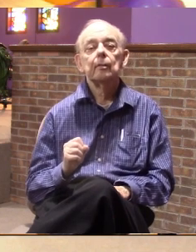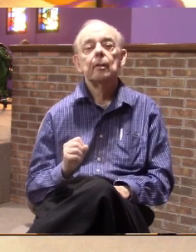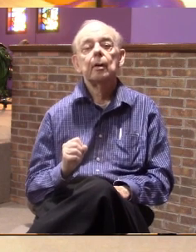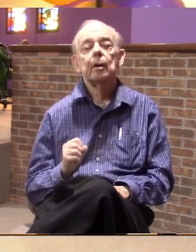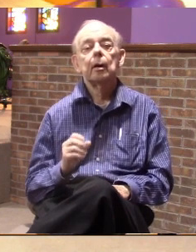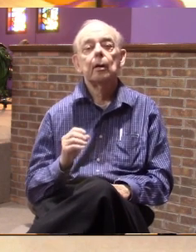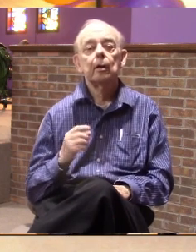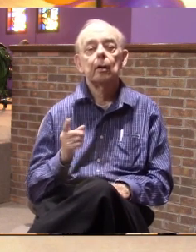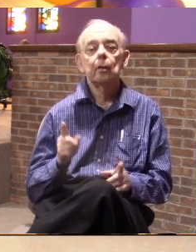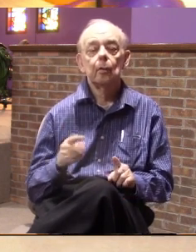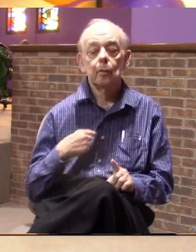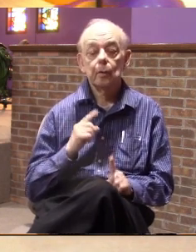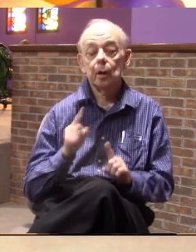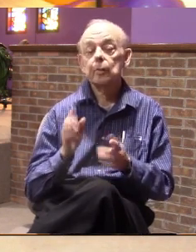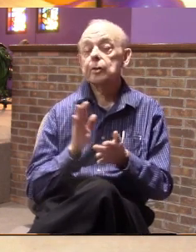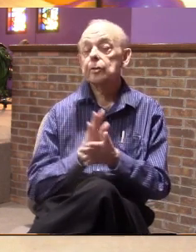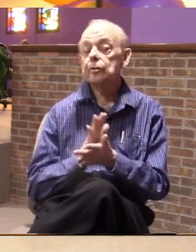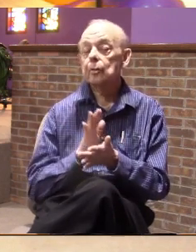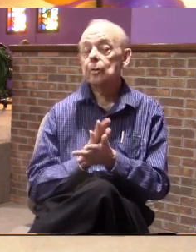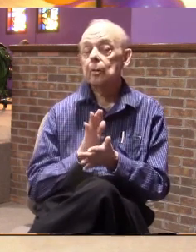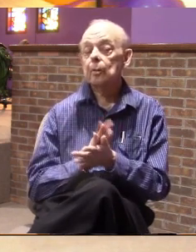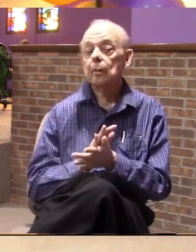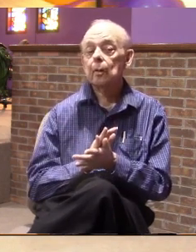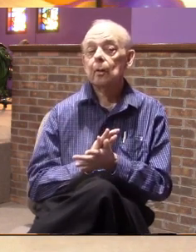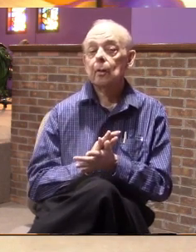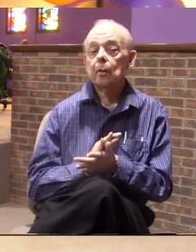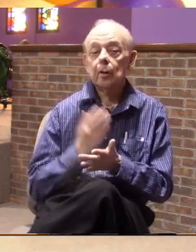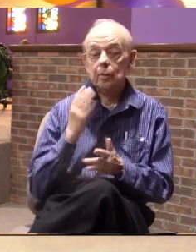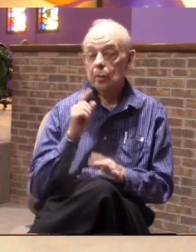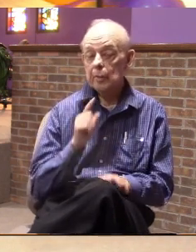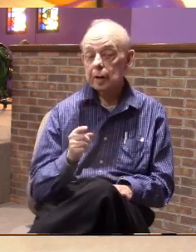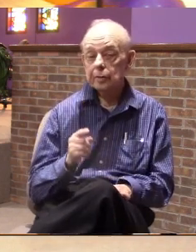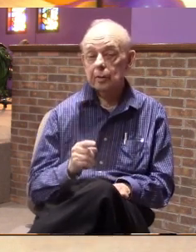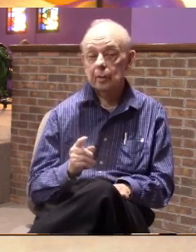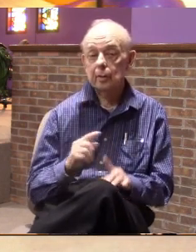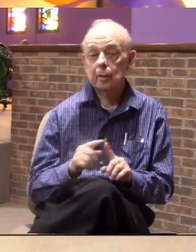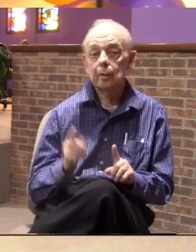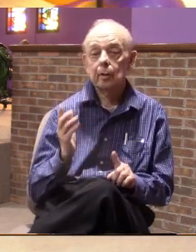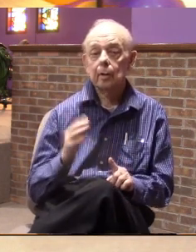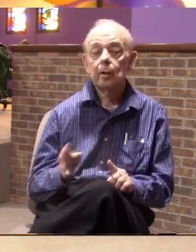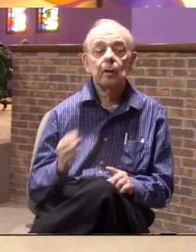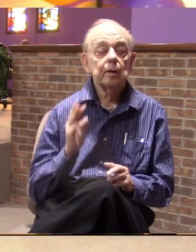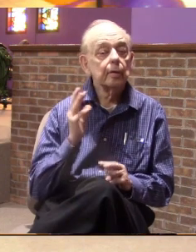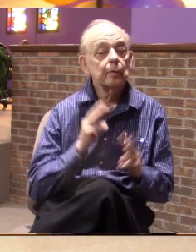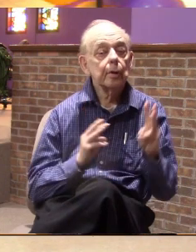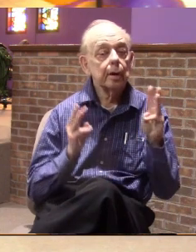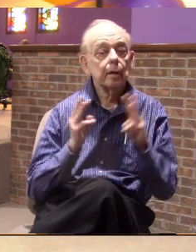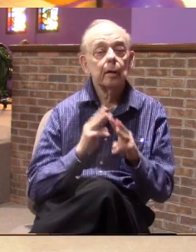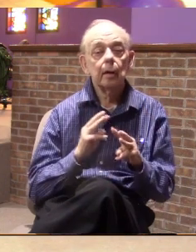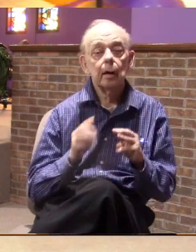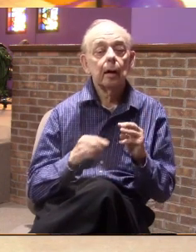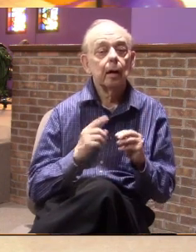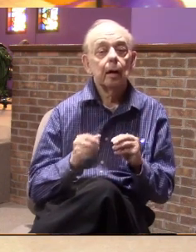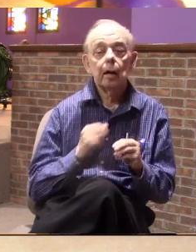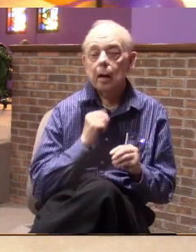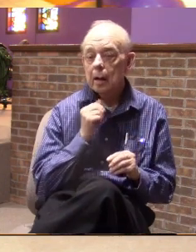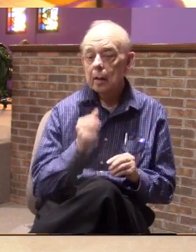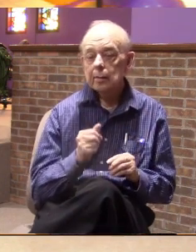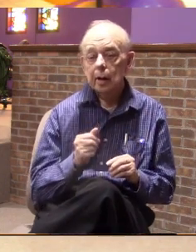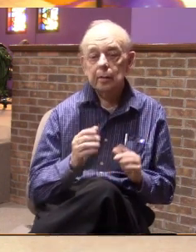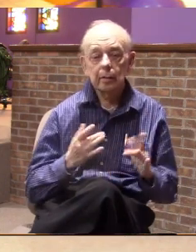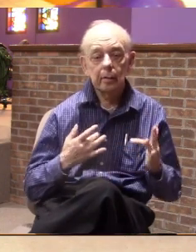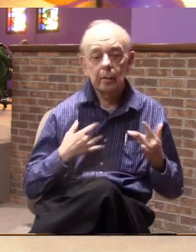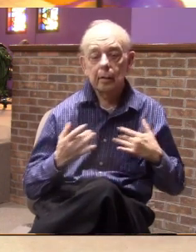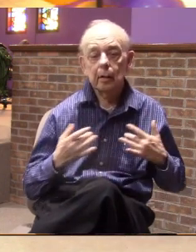And when I went to school, I don't know about you, but I never worried and I really wasn't ever